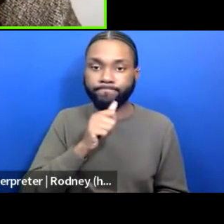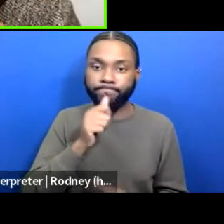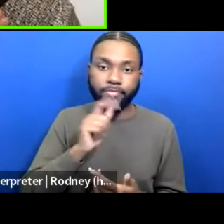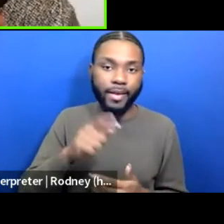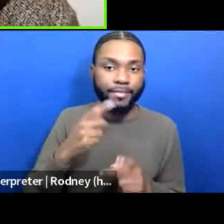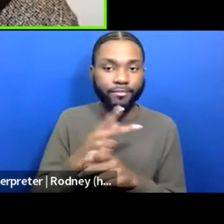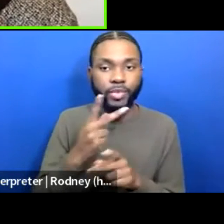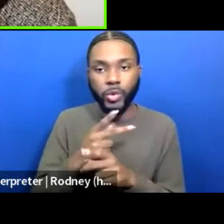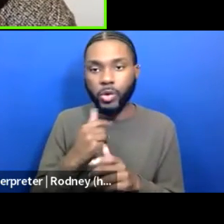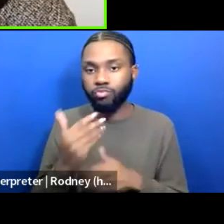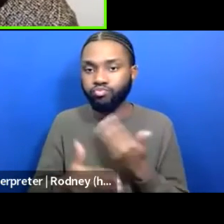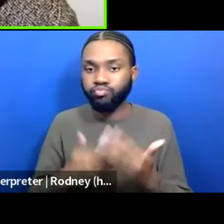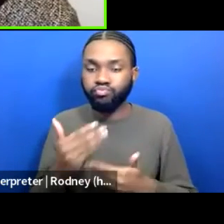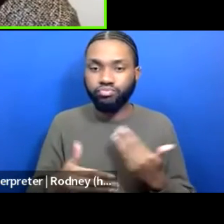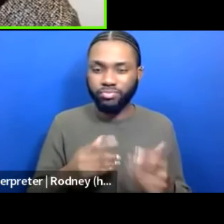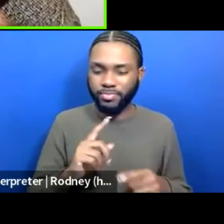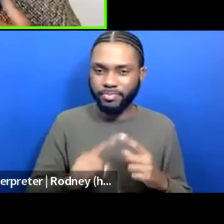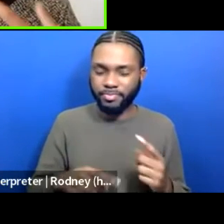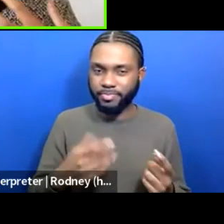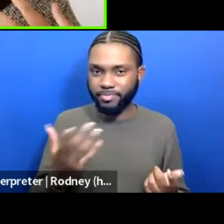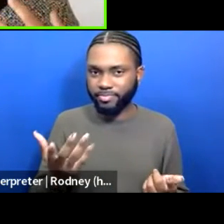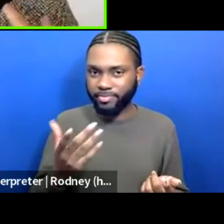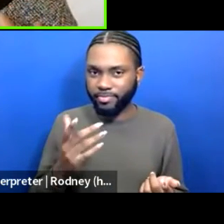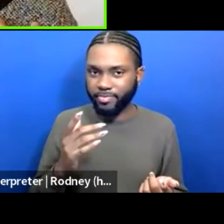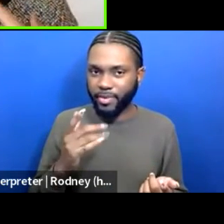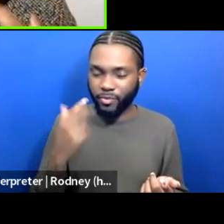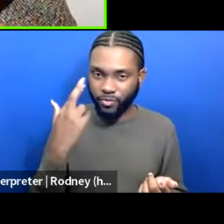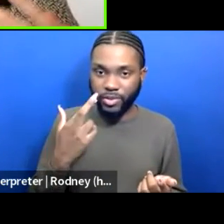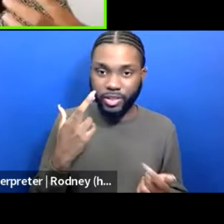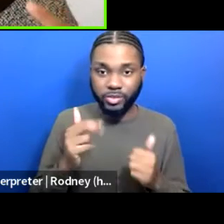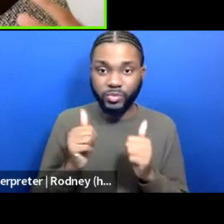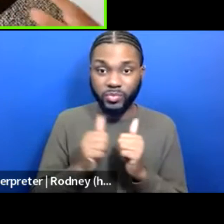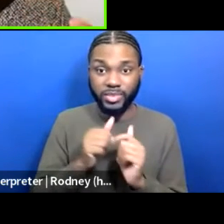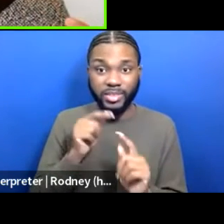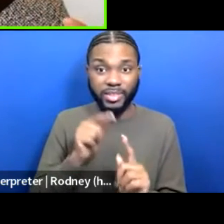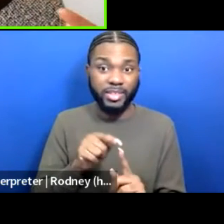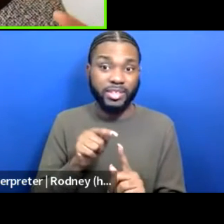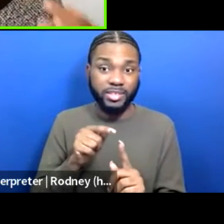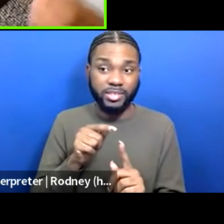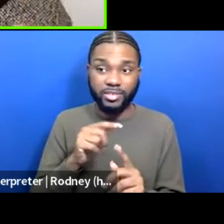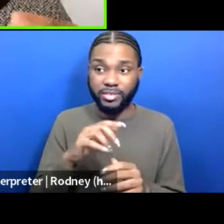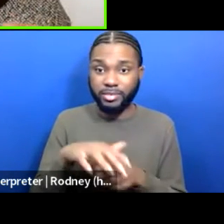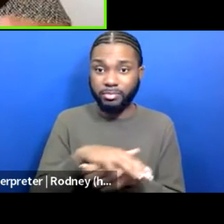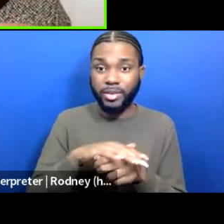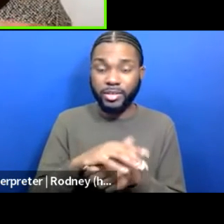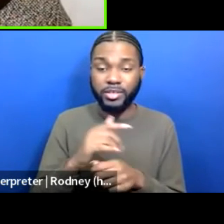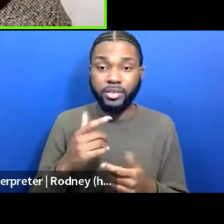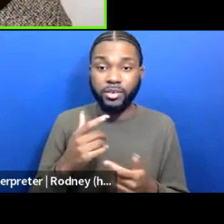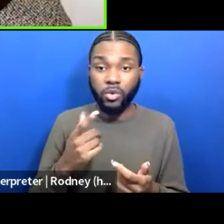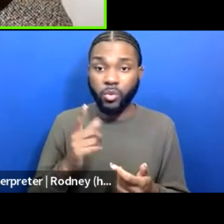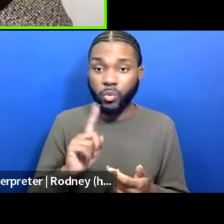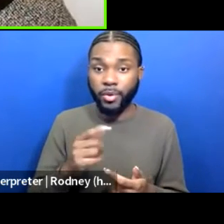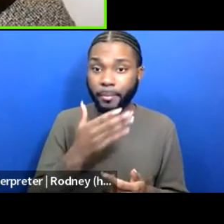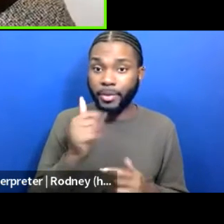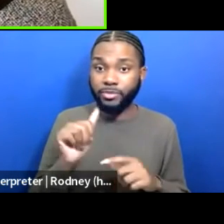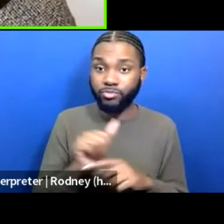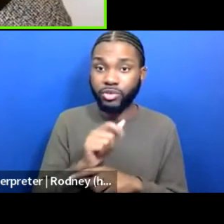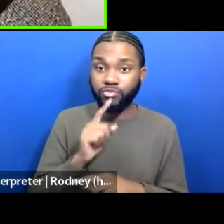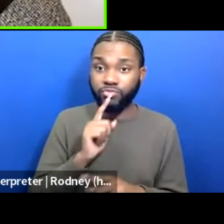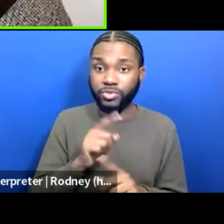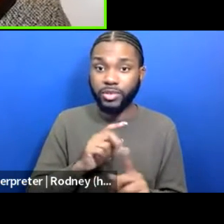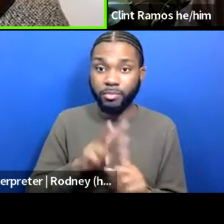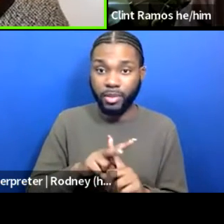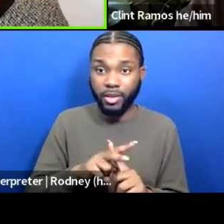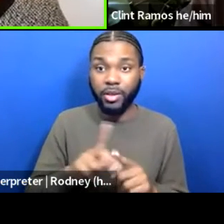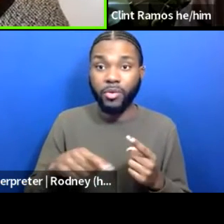you know, move things forward. And it's in these, I've found that in these spaces where best practices are really put in, the work